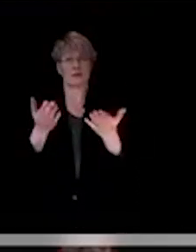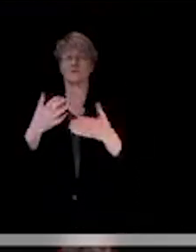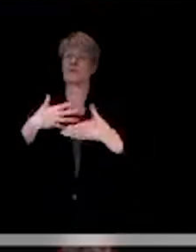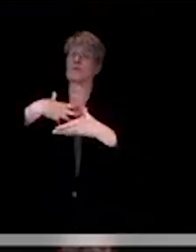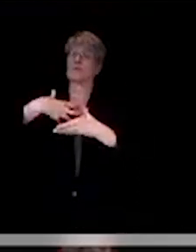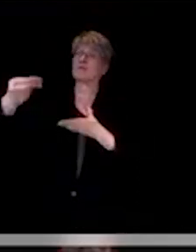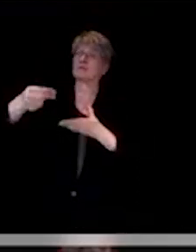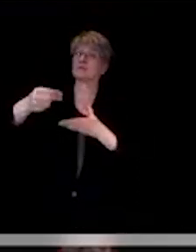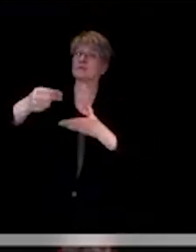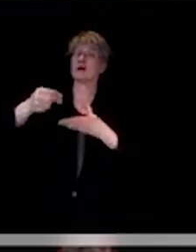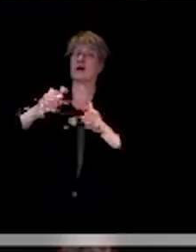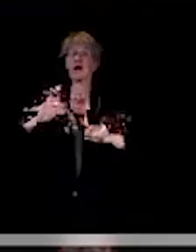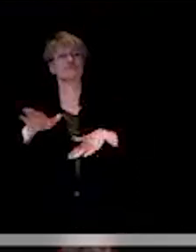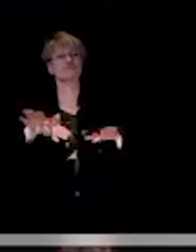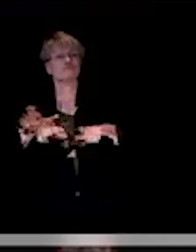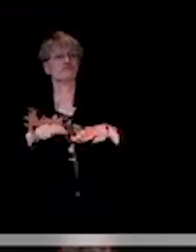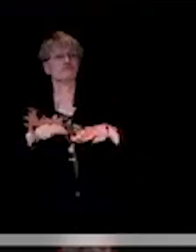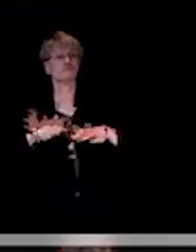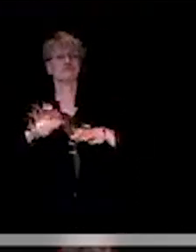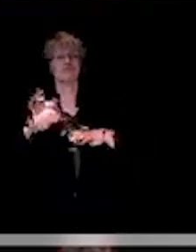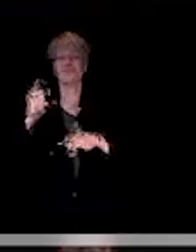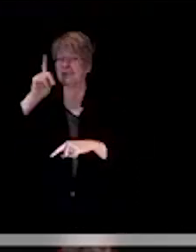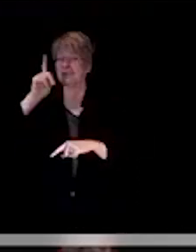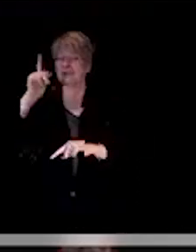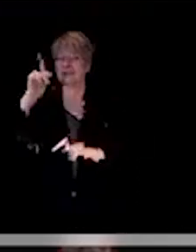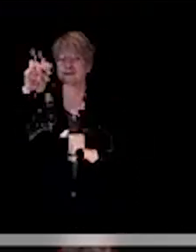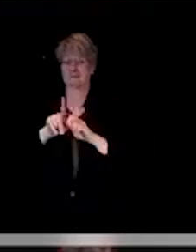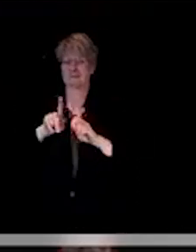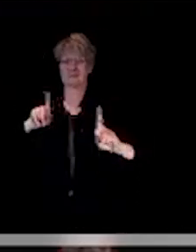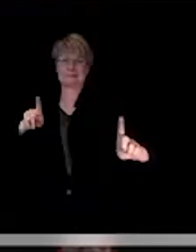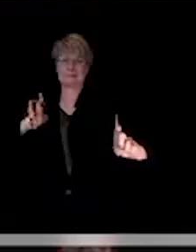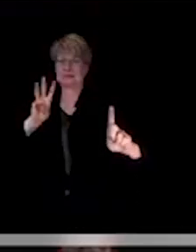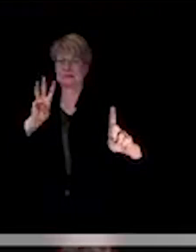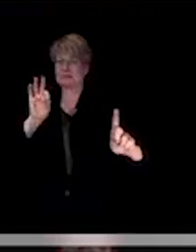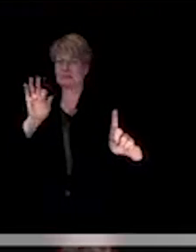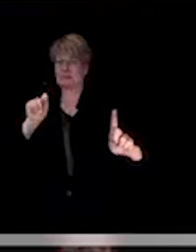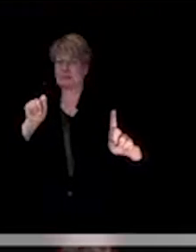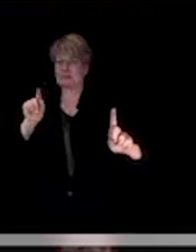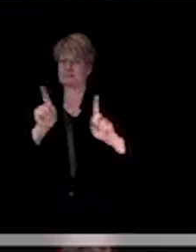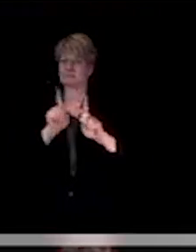that you actually wear a cloth face covering for normal day-to-day activities.